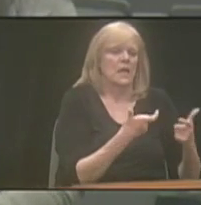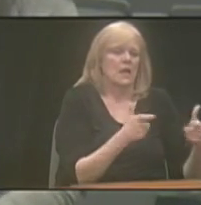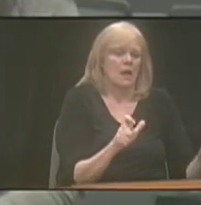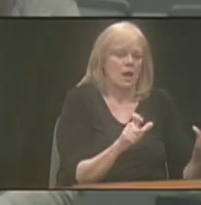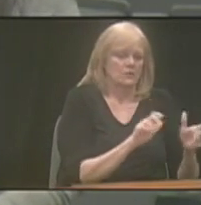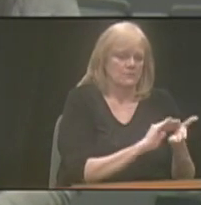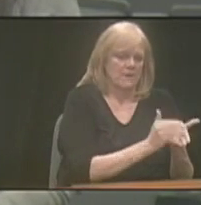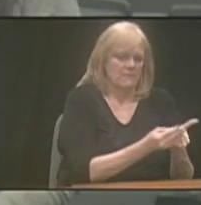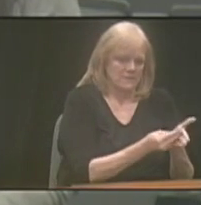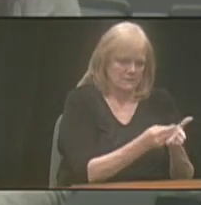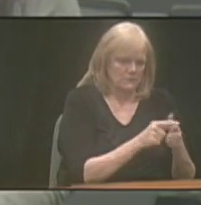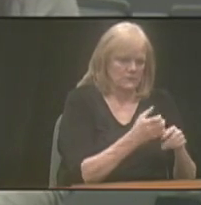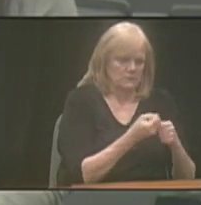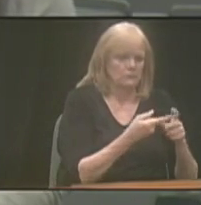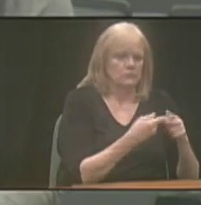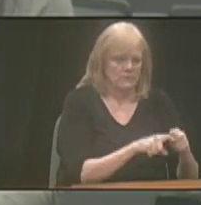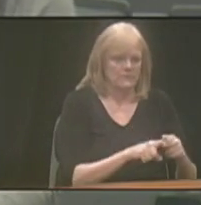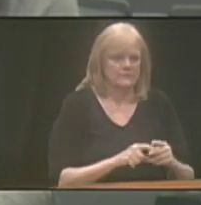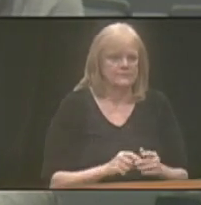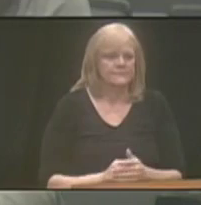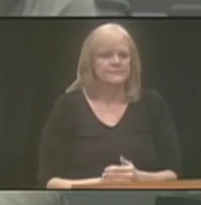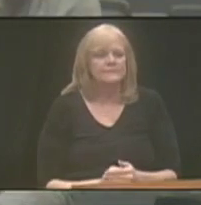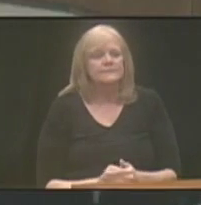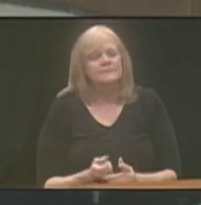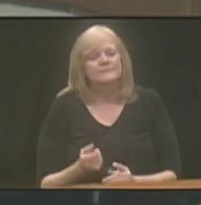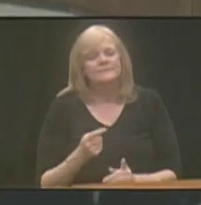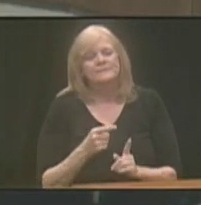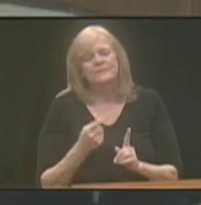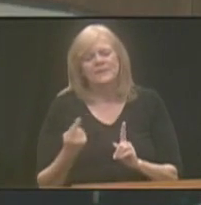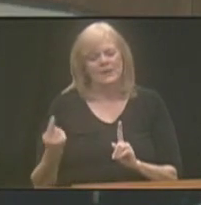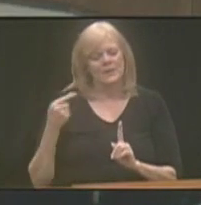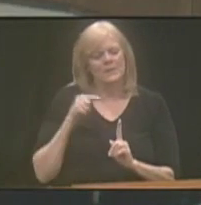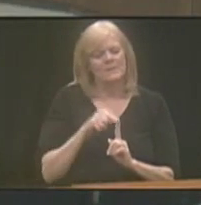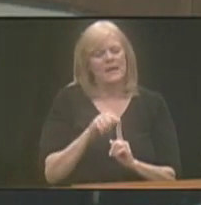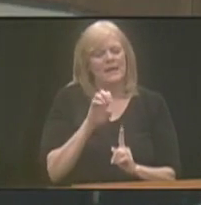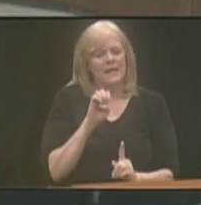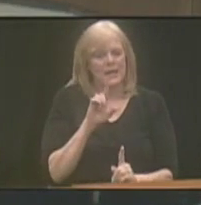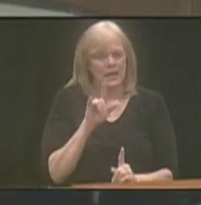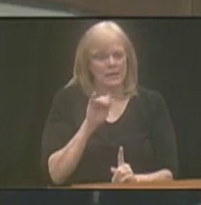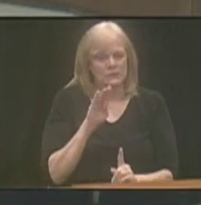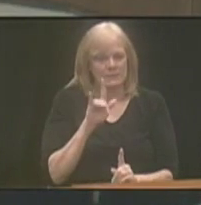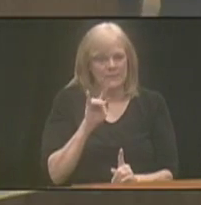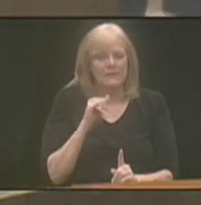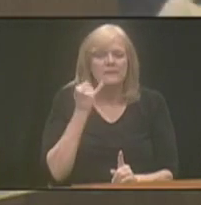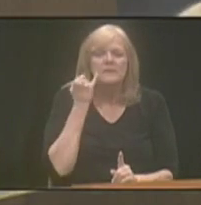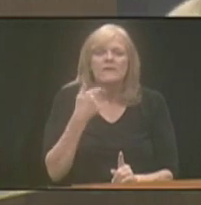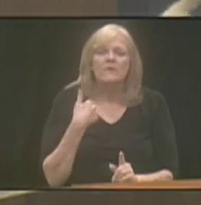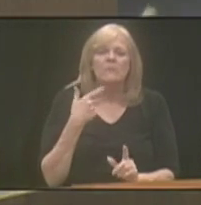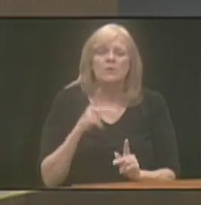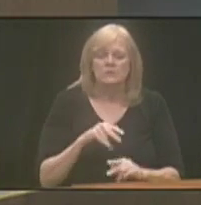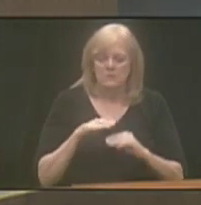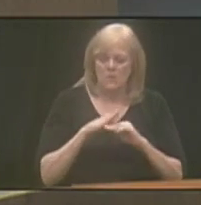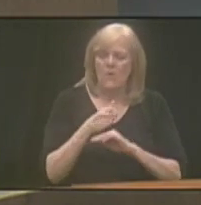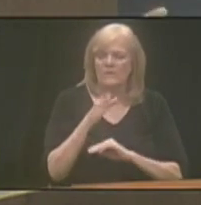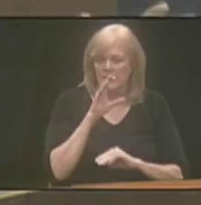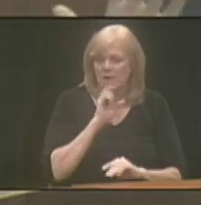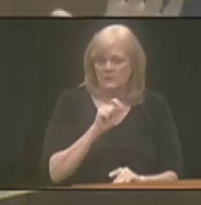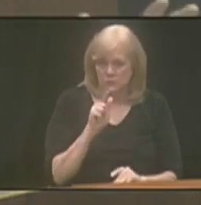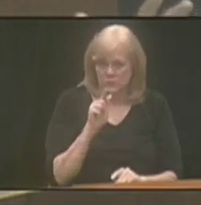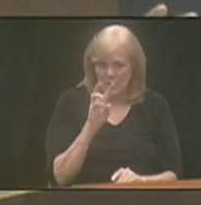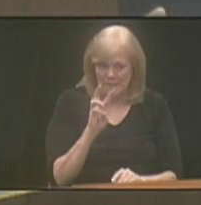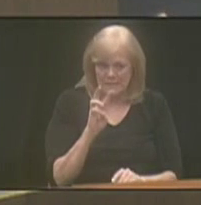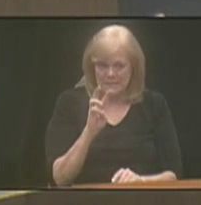amount to get started. So going back to the eligibility, so let's say if you have a person who's over the age of 26